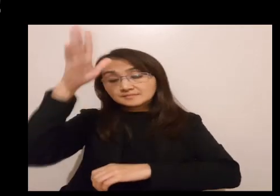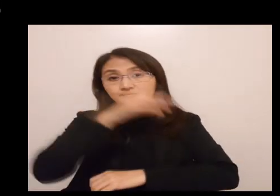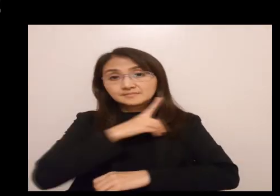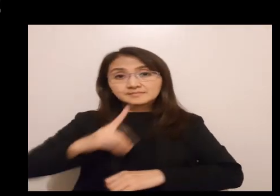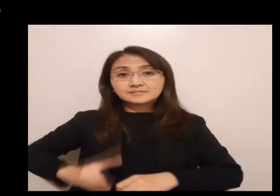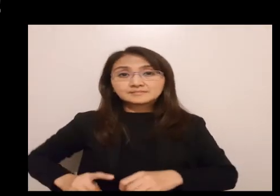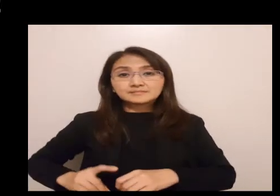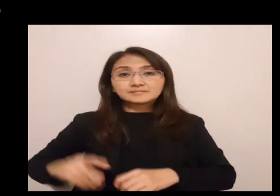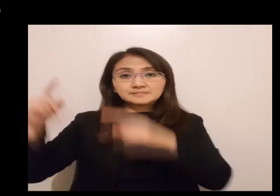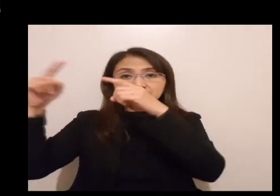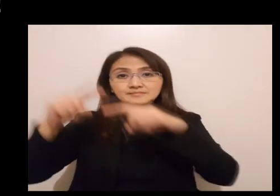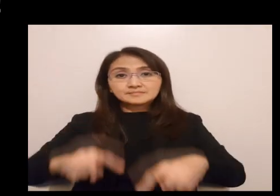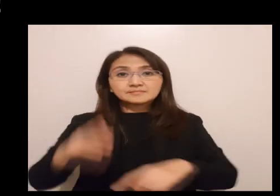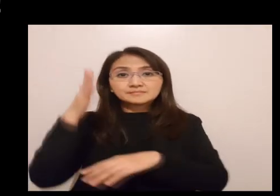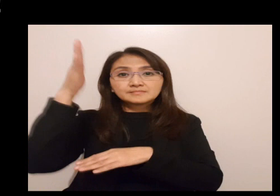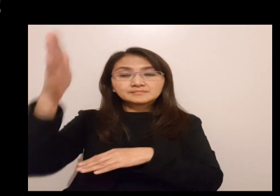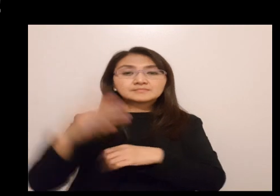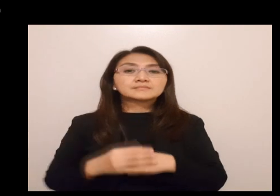father David that is to come.